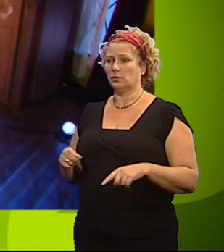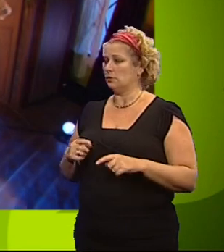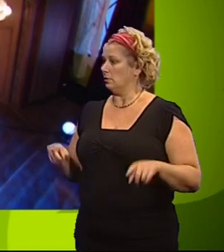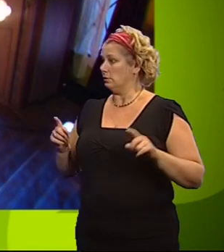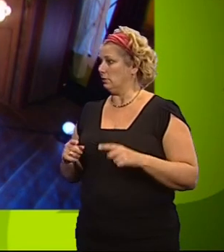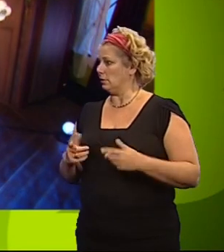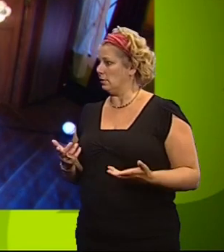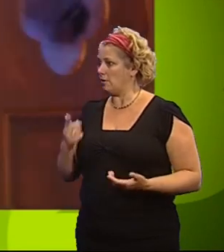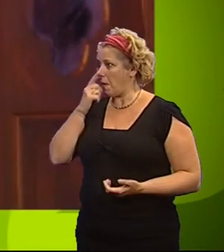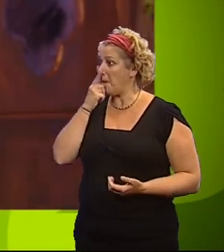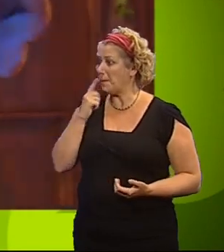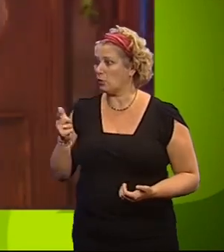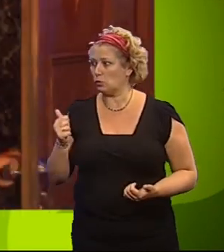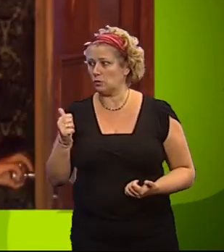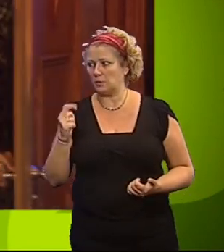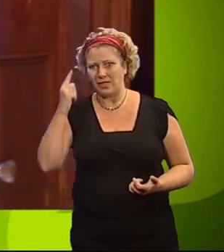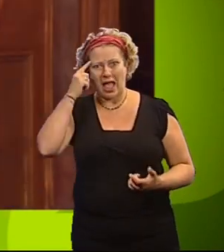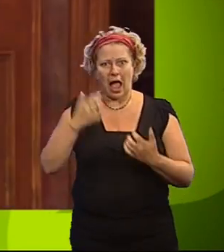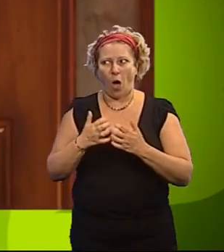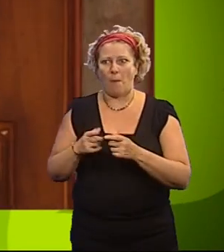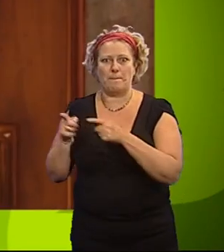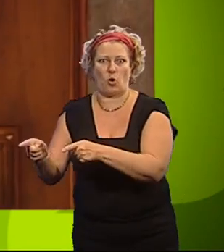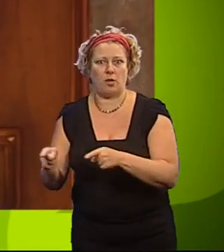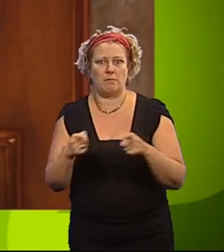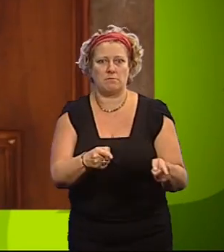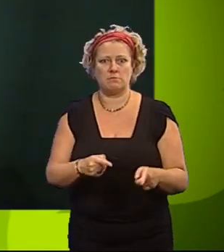That was good, Tim, but think about how you could frame the others.